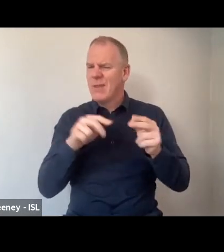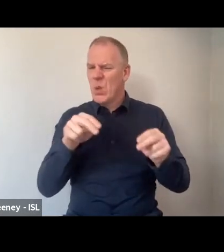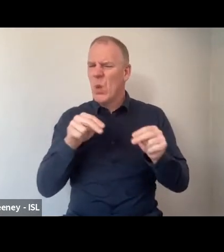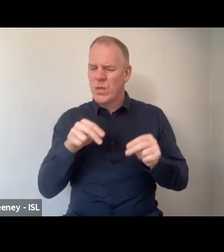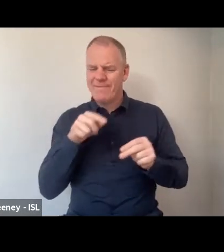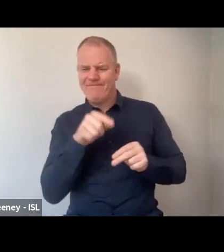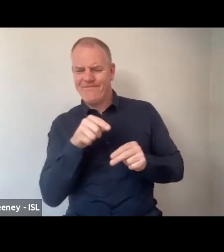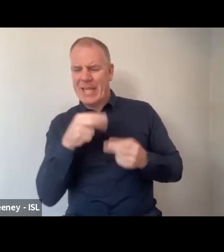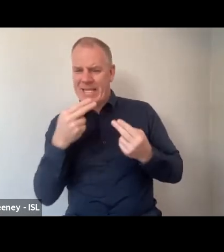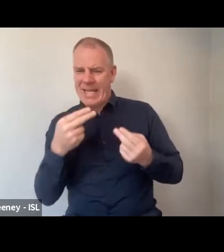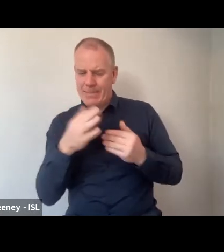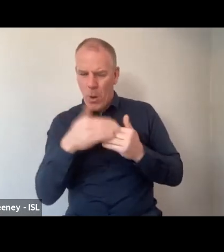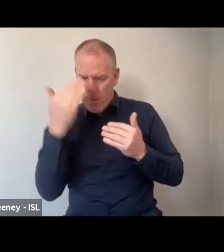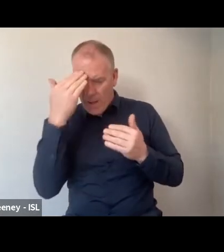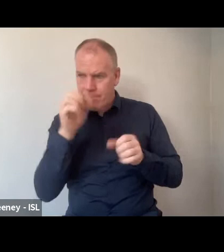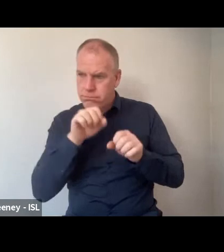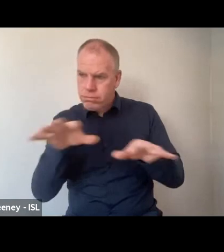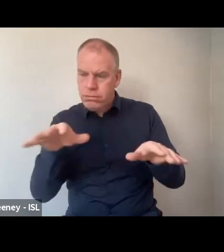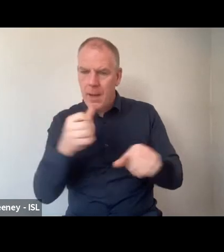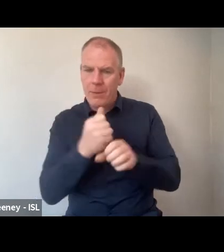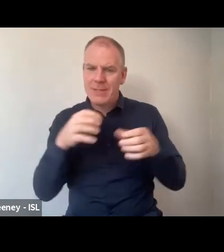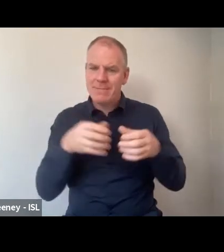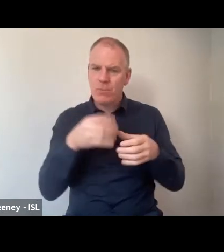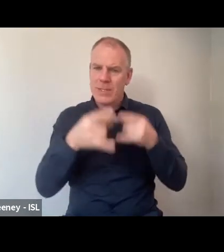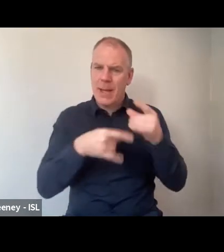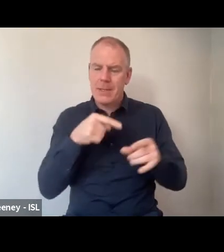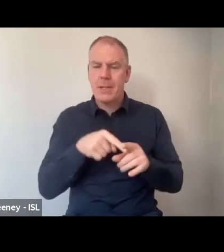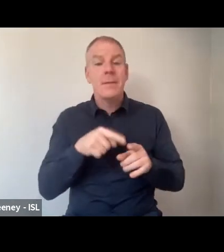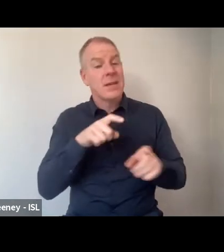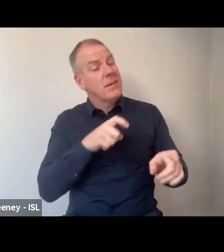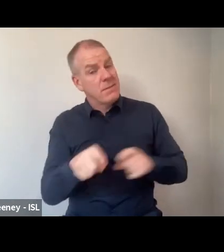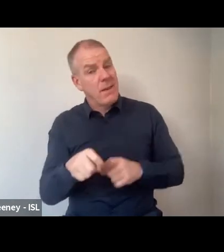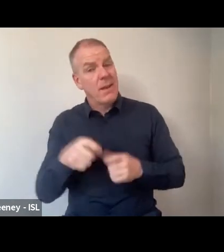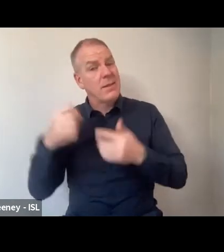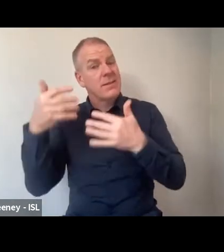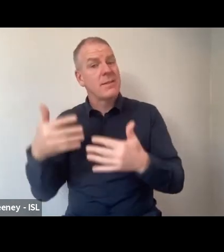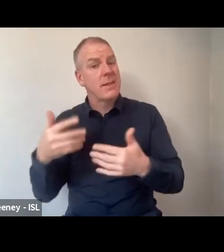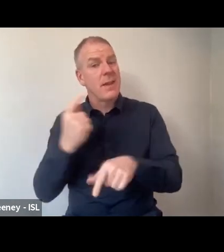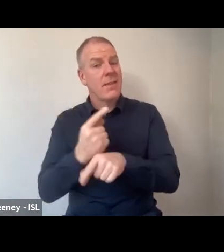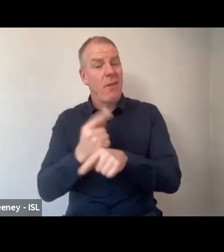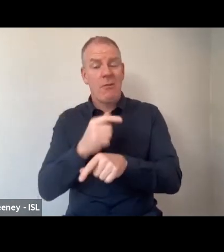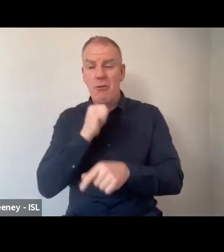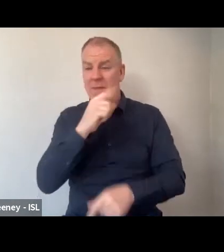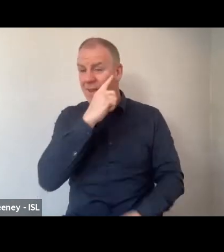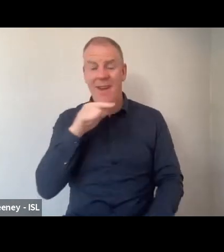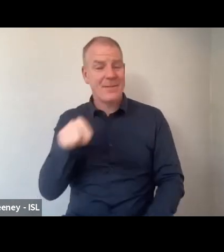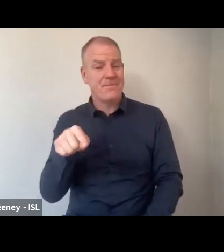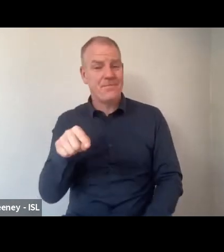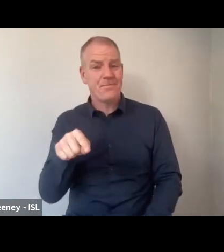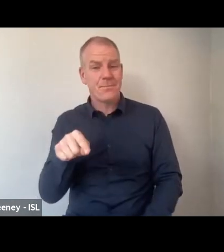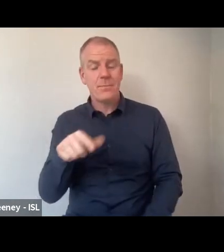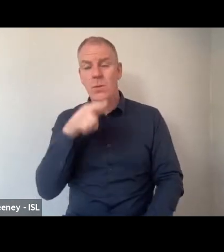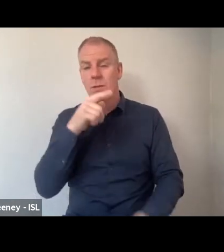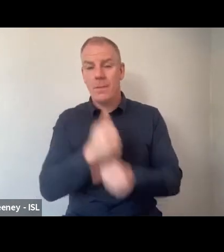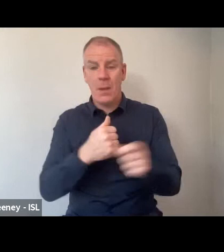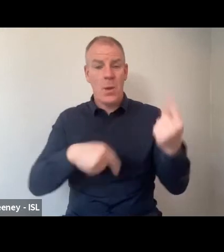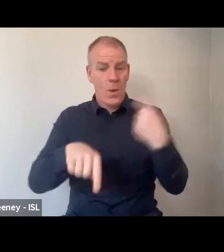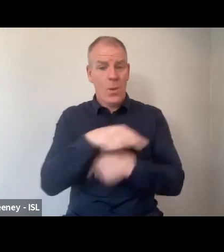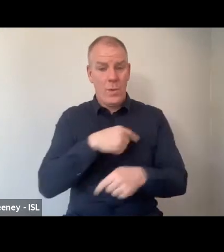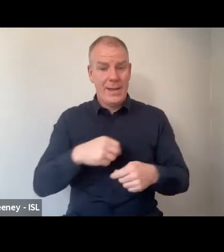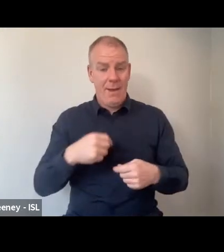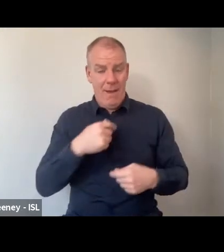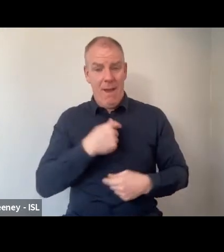a bit of knowledge about the sector. But still, the statistics in the sector don't lie in terms of we genuinely